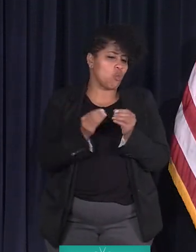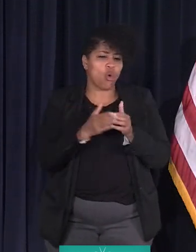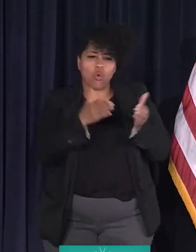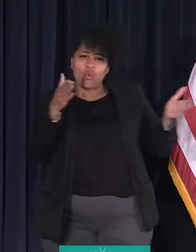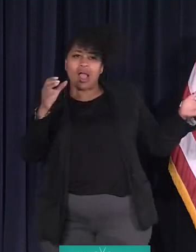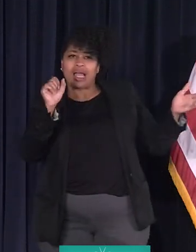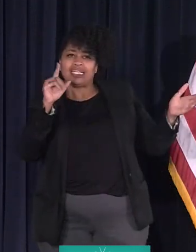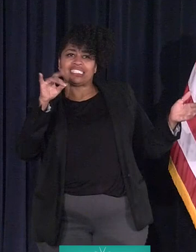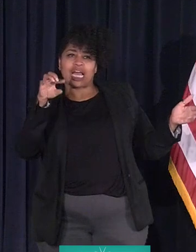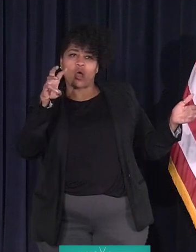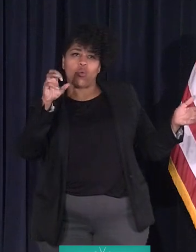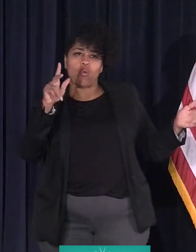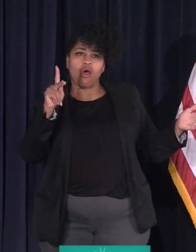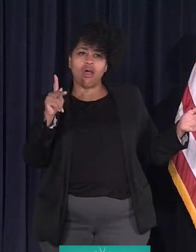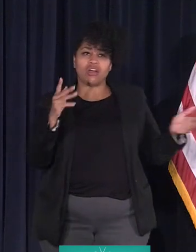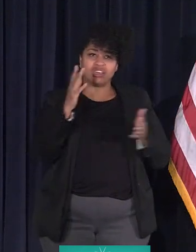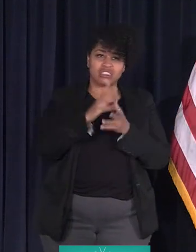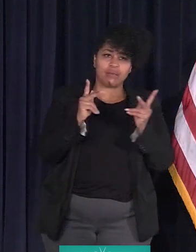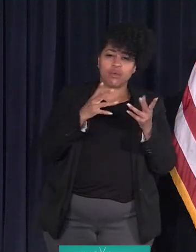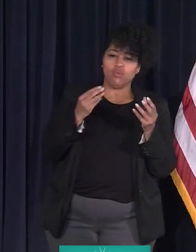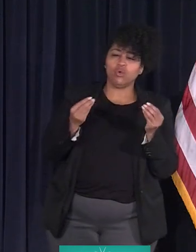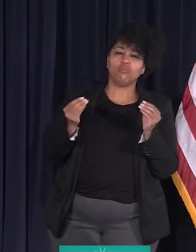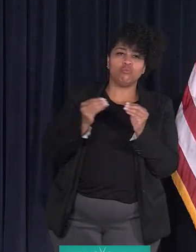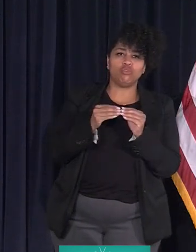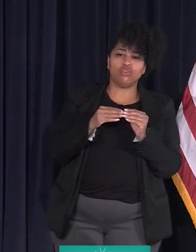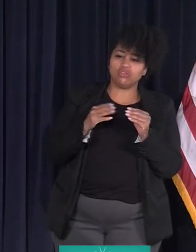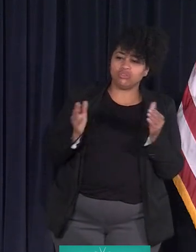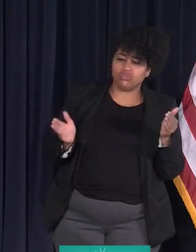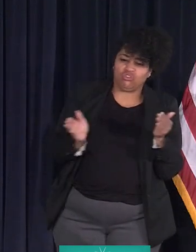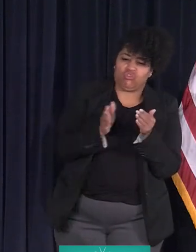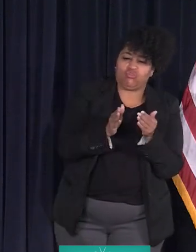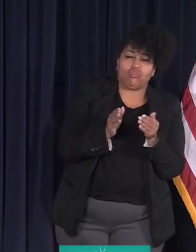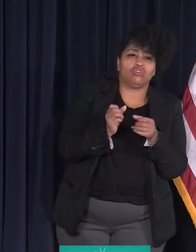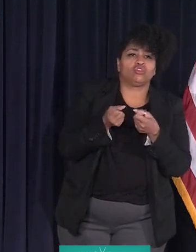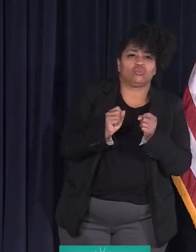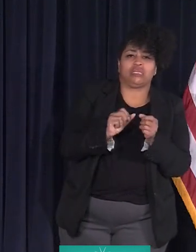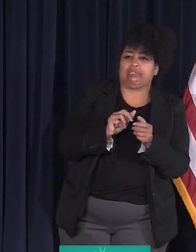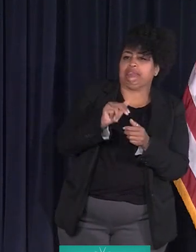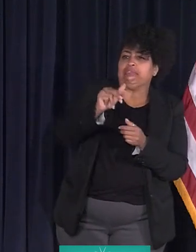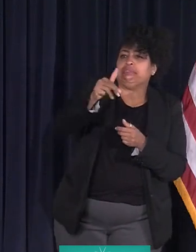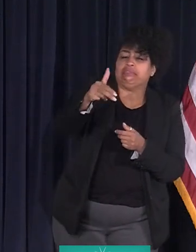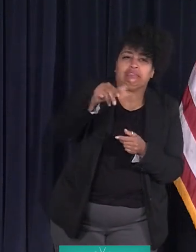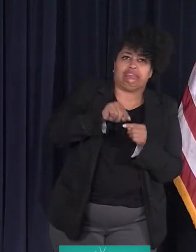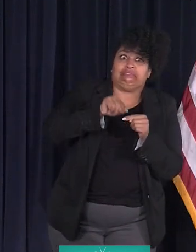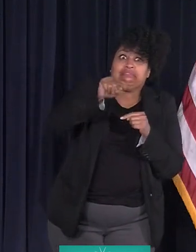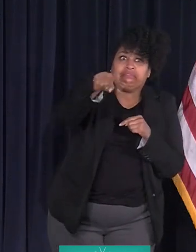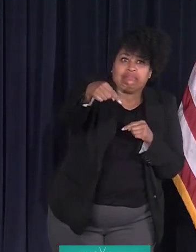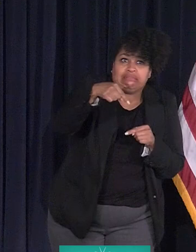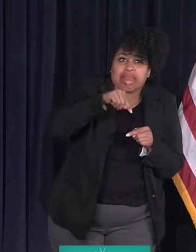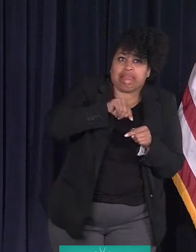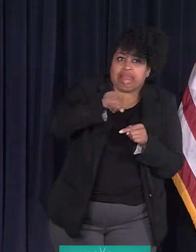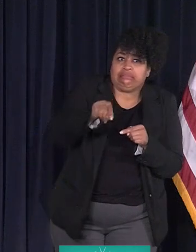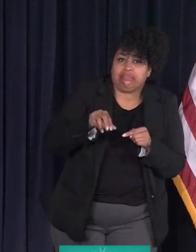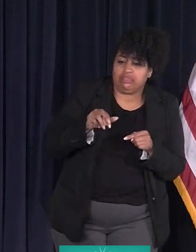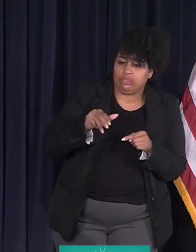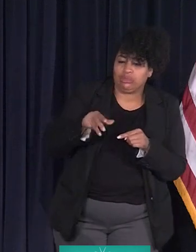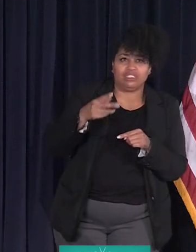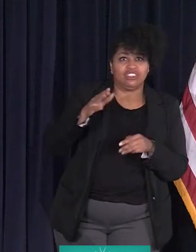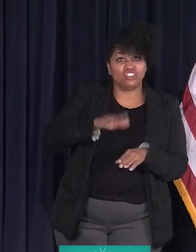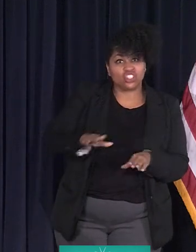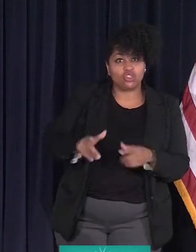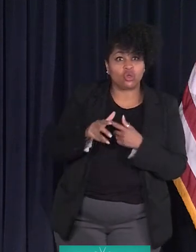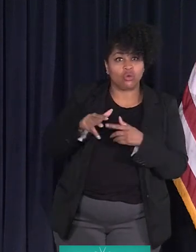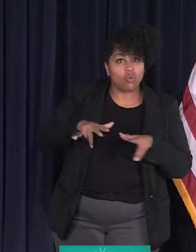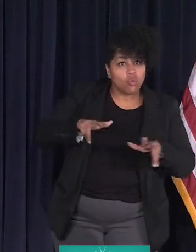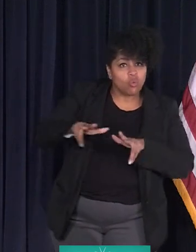sidewalk, a lot of the business owners. Some people want to shorten the distance across the street because they think it's too difficult to get a child to walk